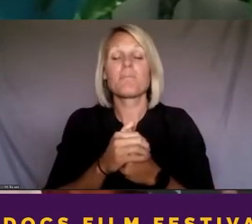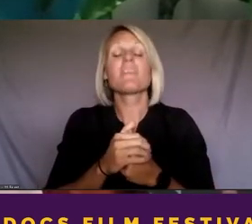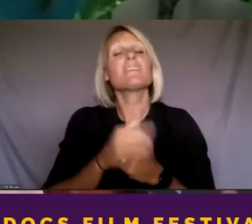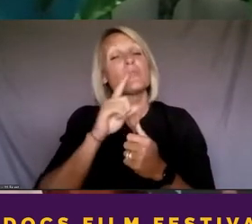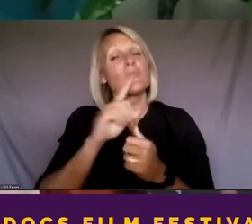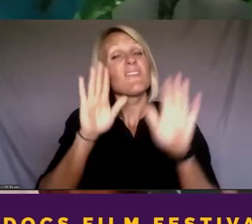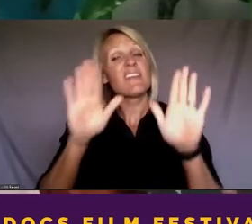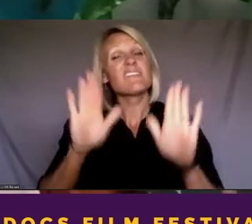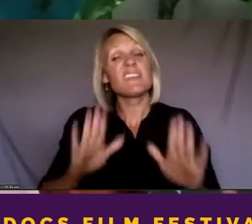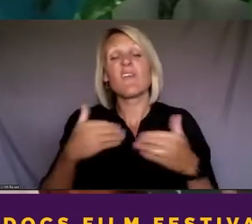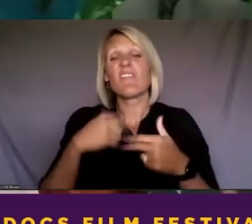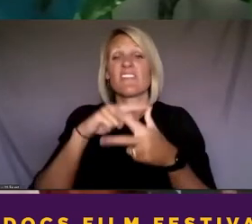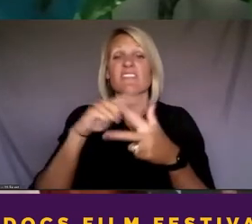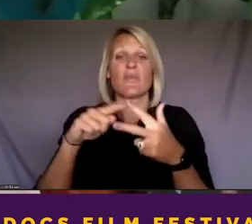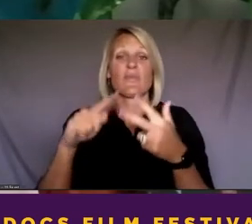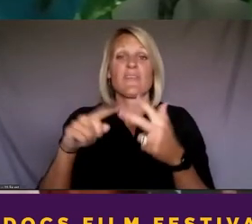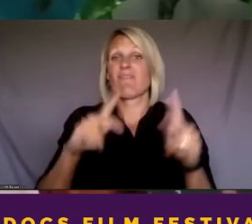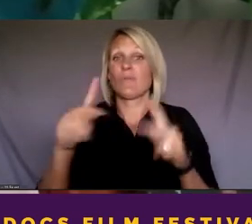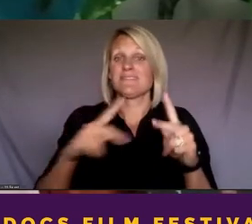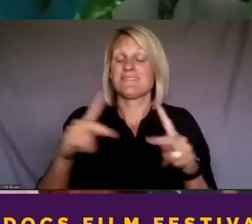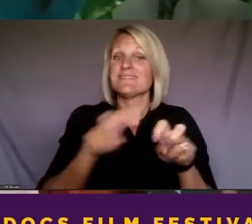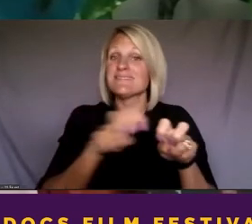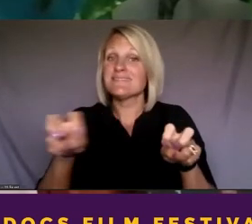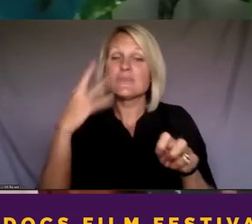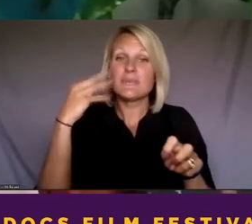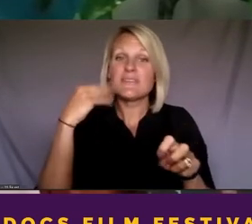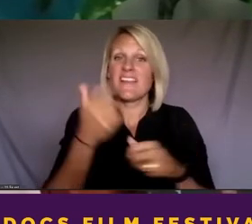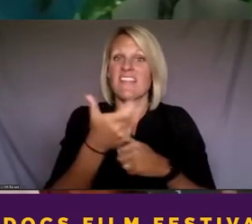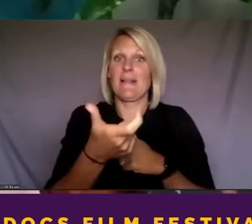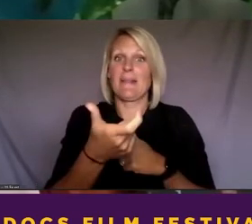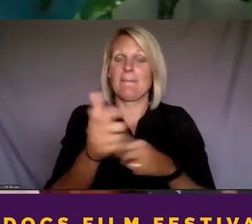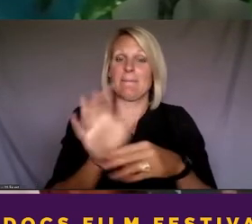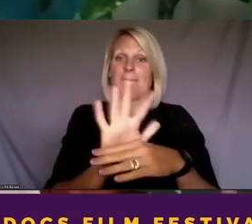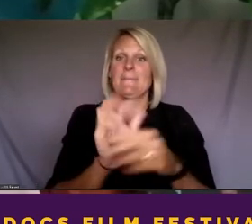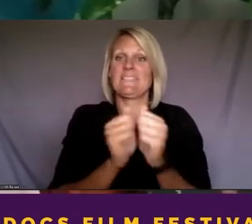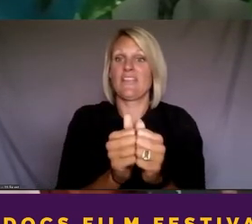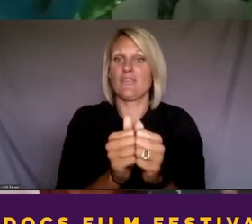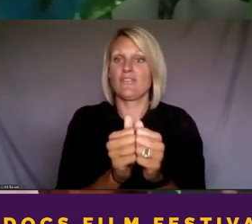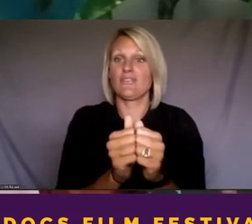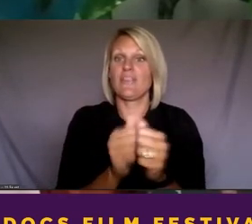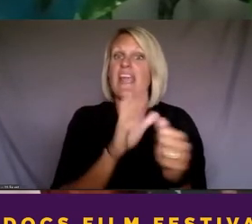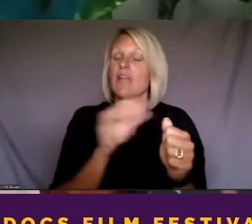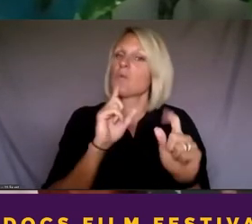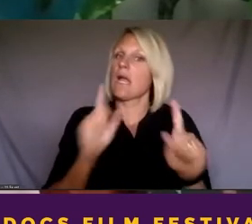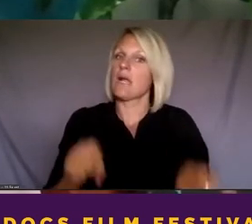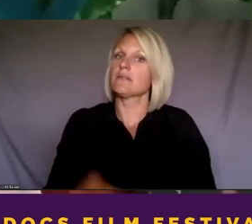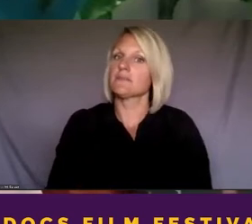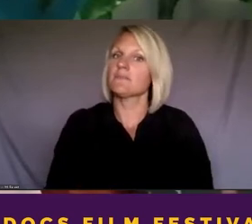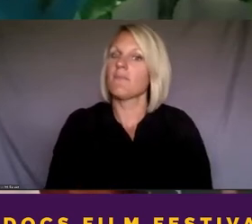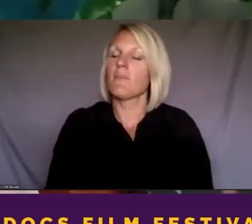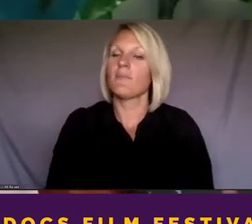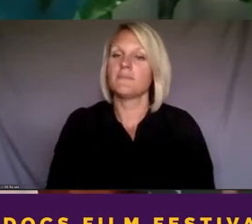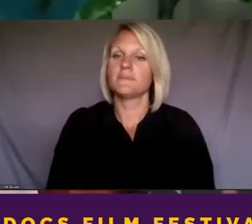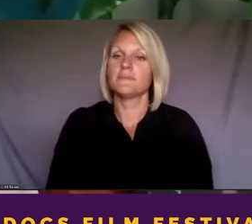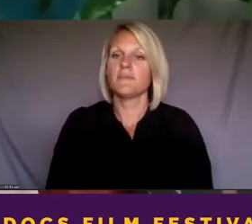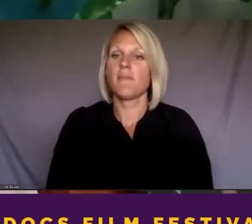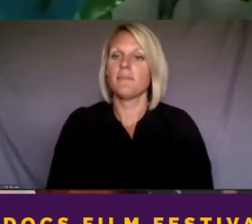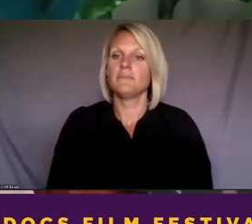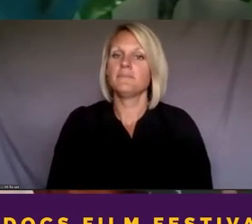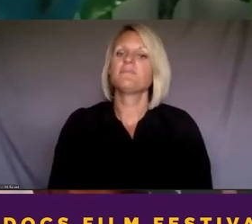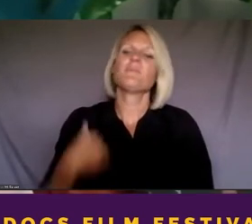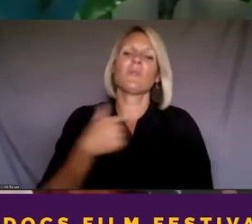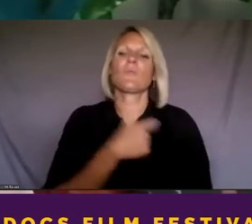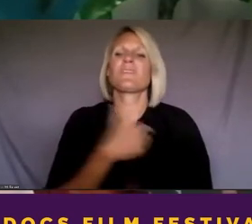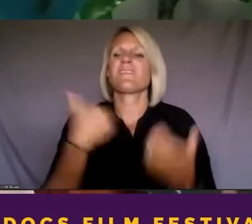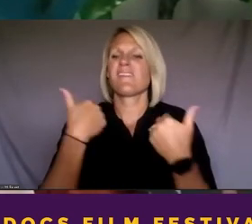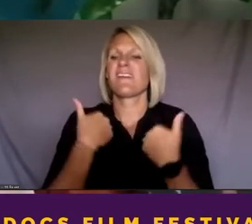to experience the film together and then react. And one of the things we had great interaction with